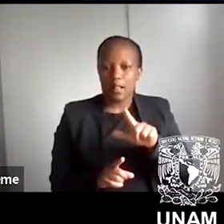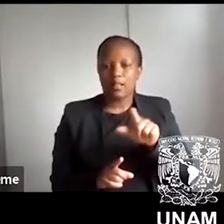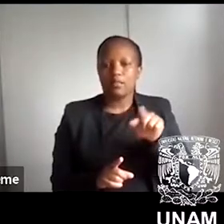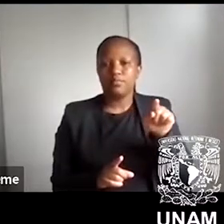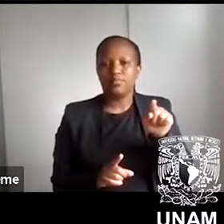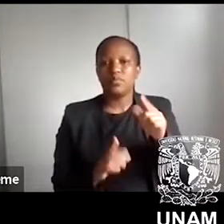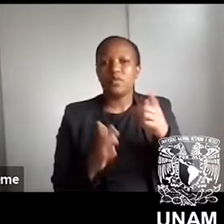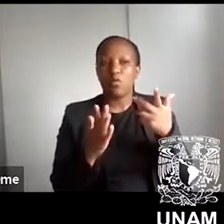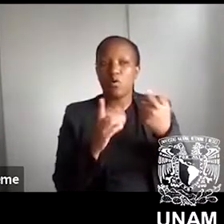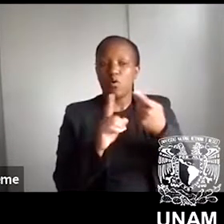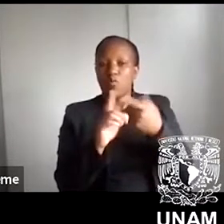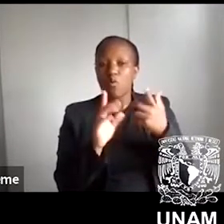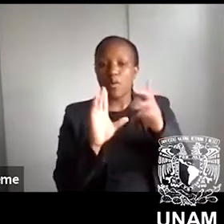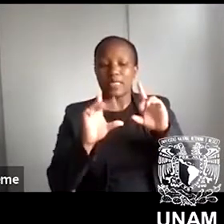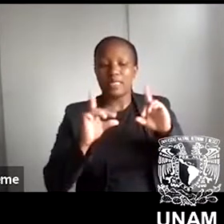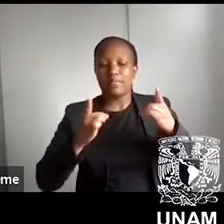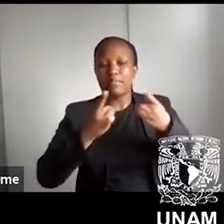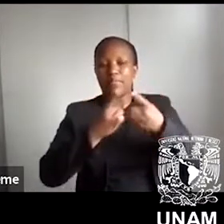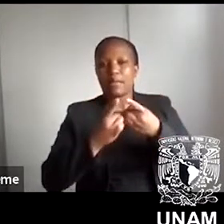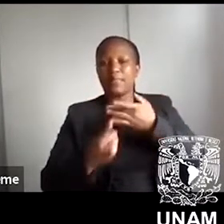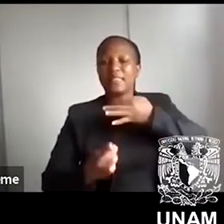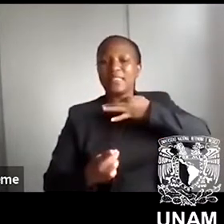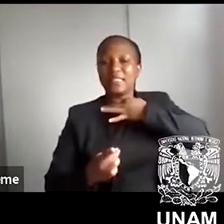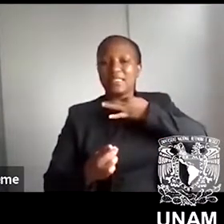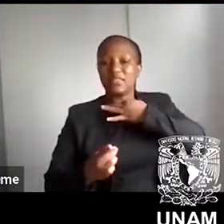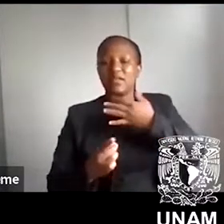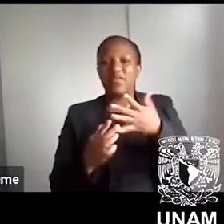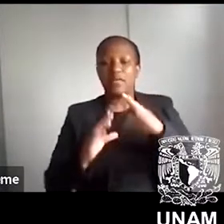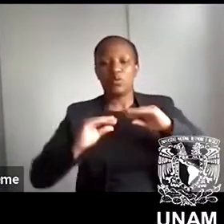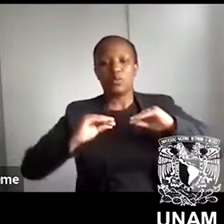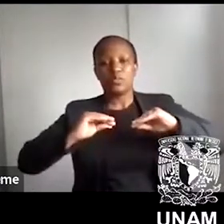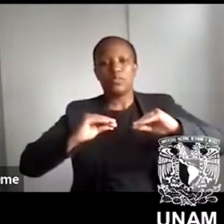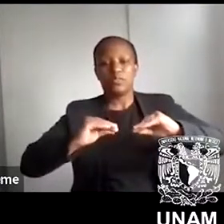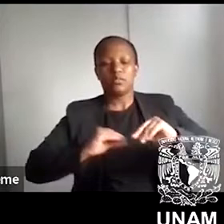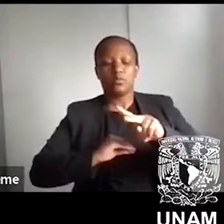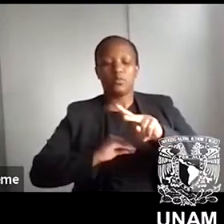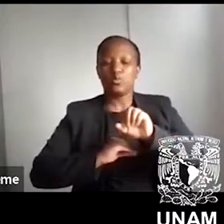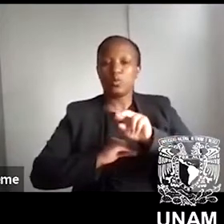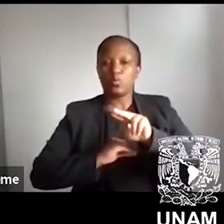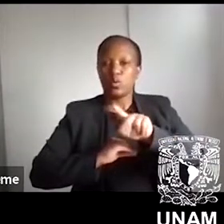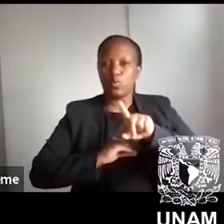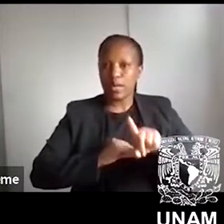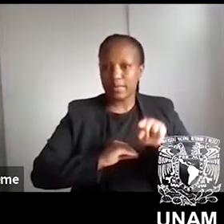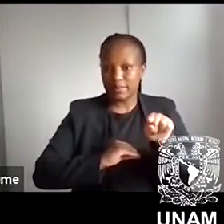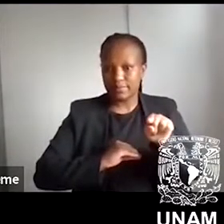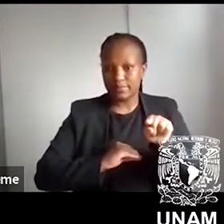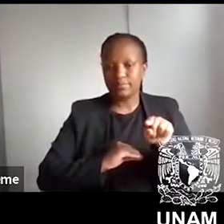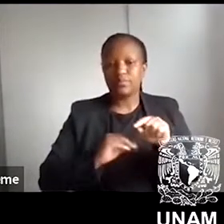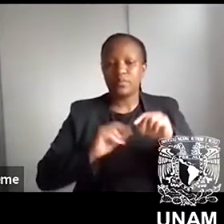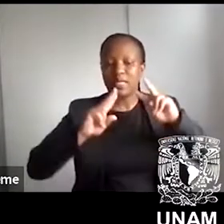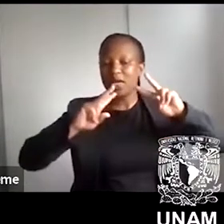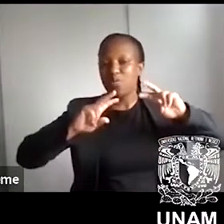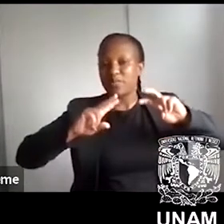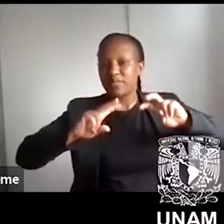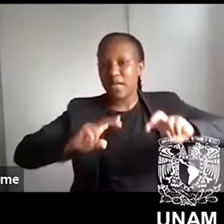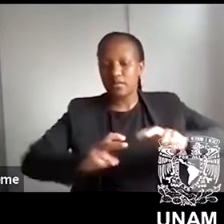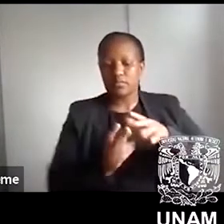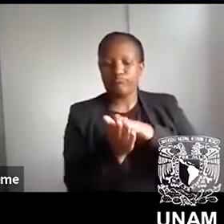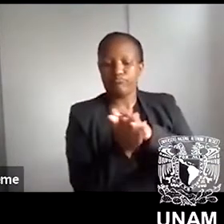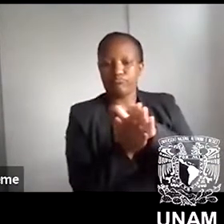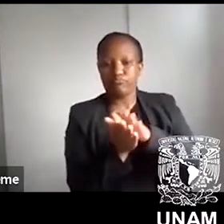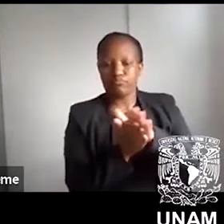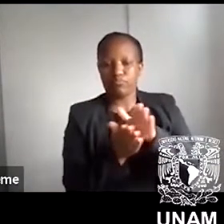where he began teaching in 2021 at the University of the Bitwatersrand. His research and publication interests include